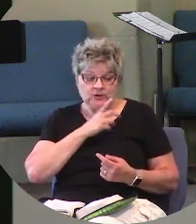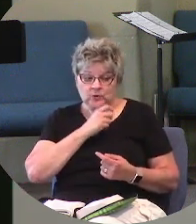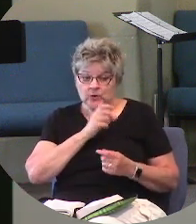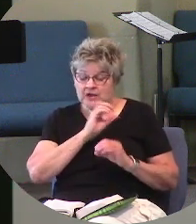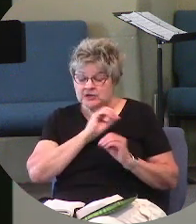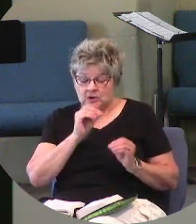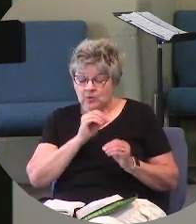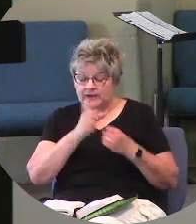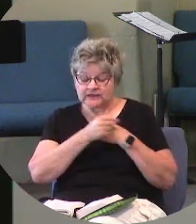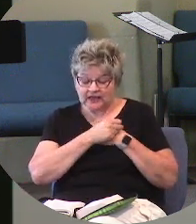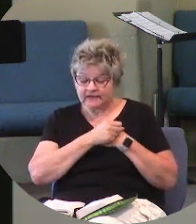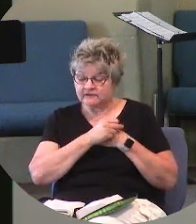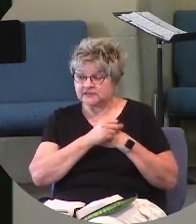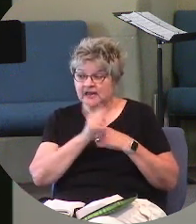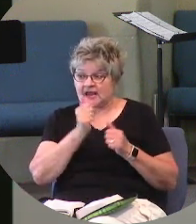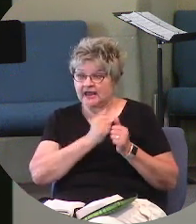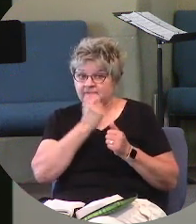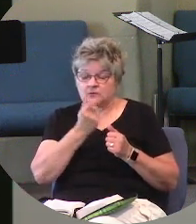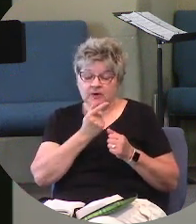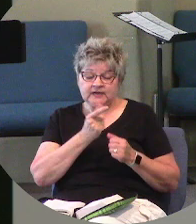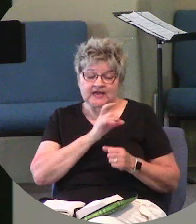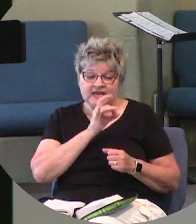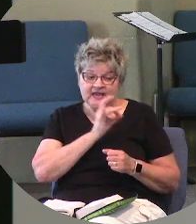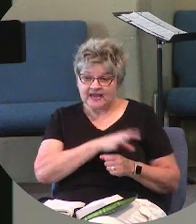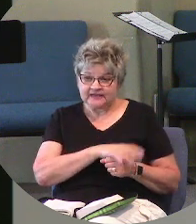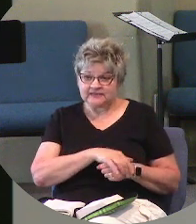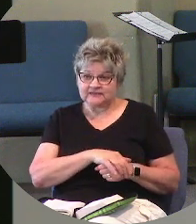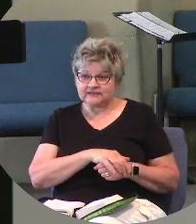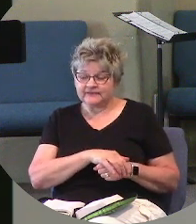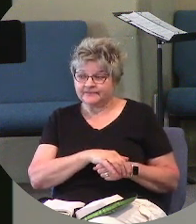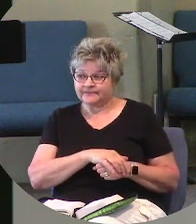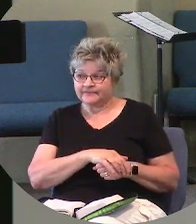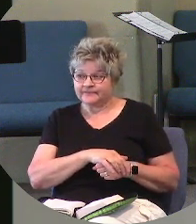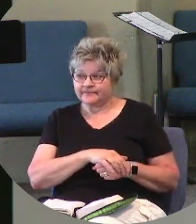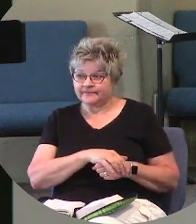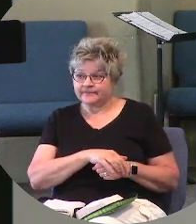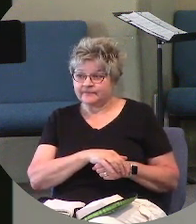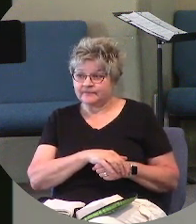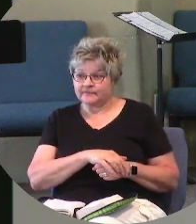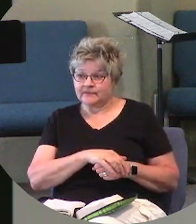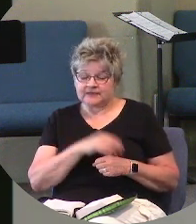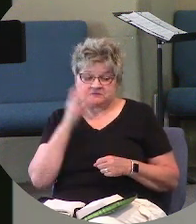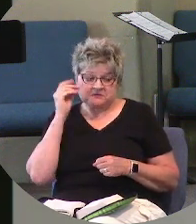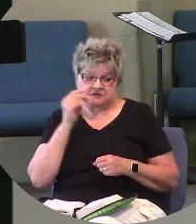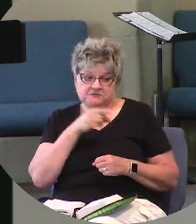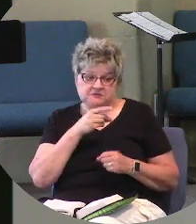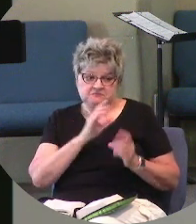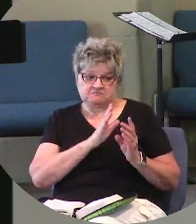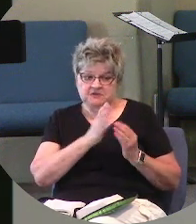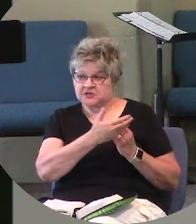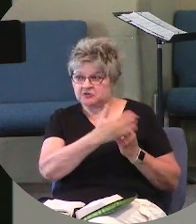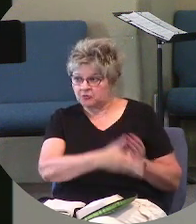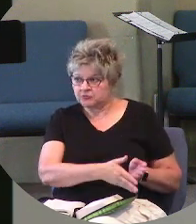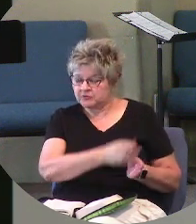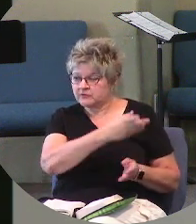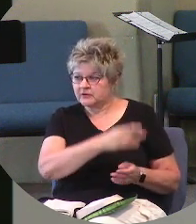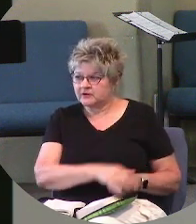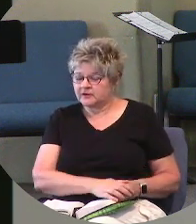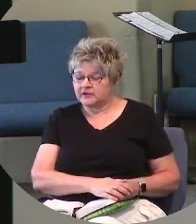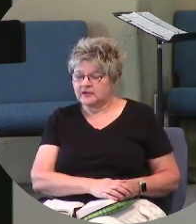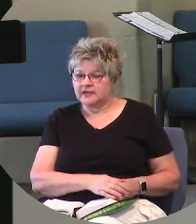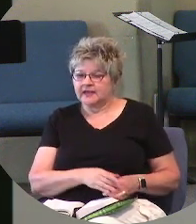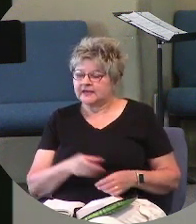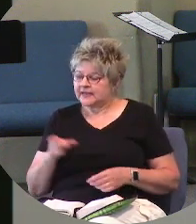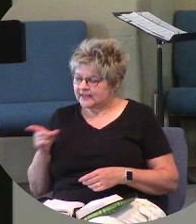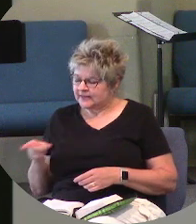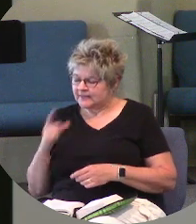they all think she's just a harlot, and yet he, being the only son of God,